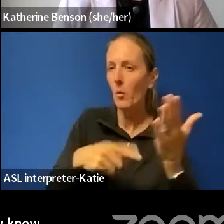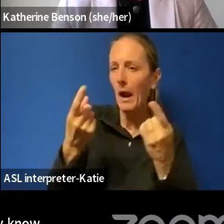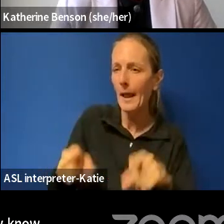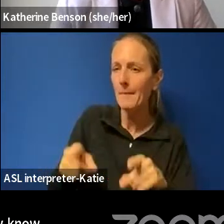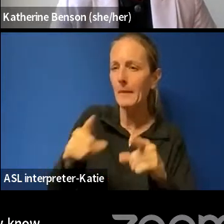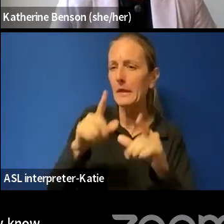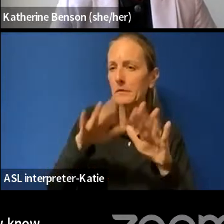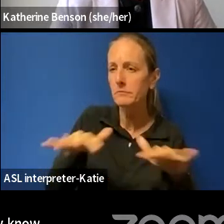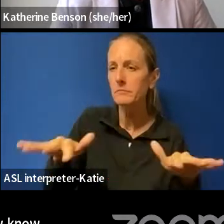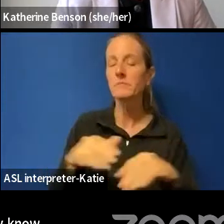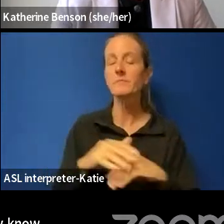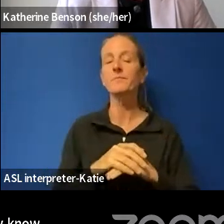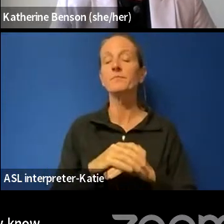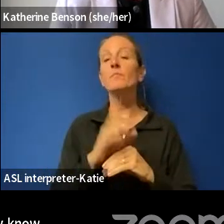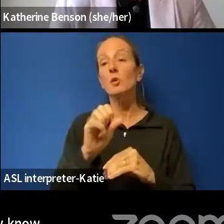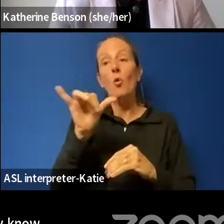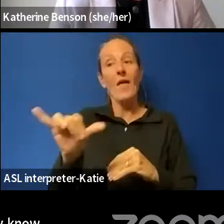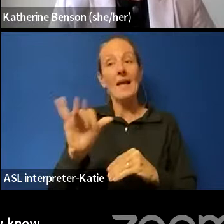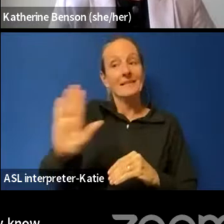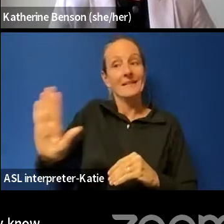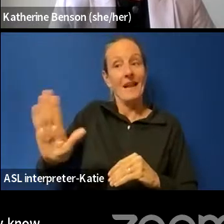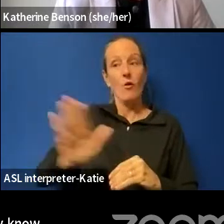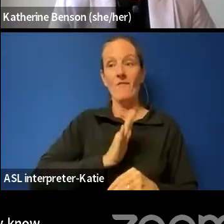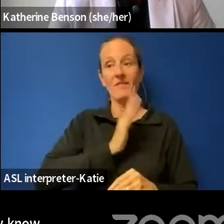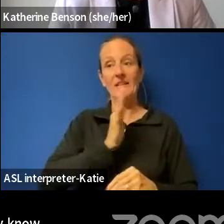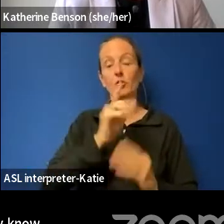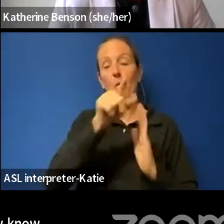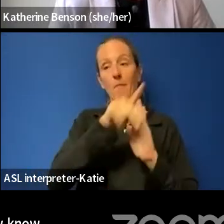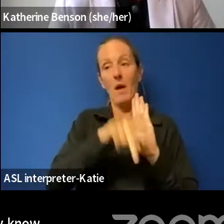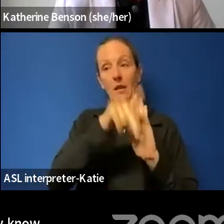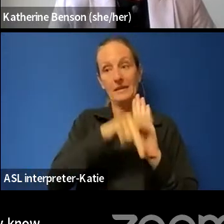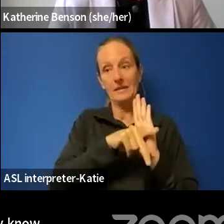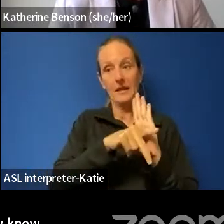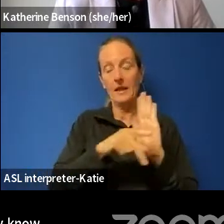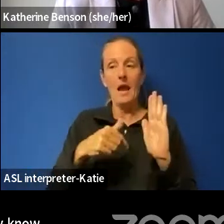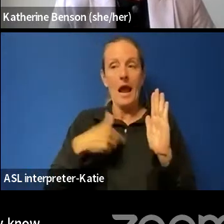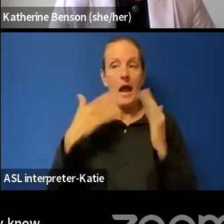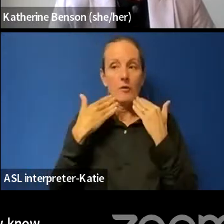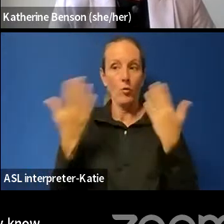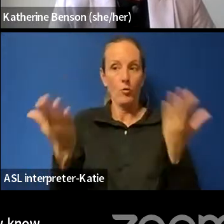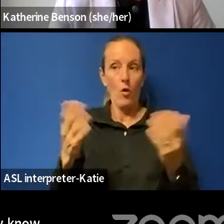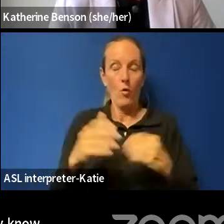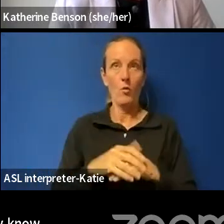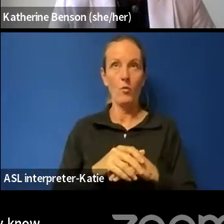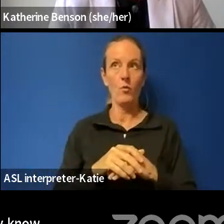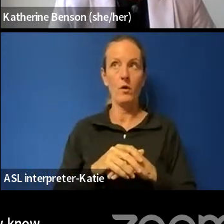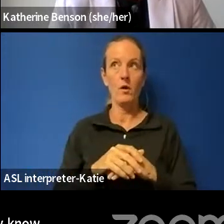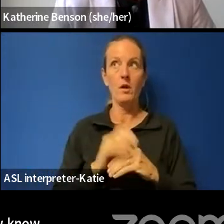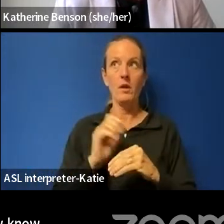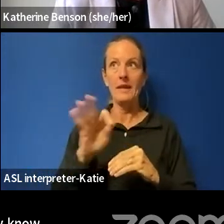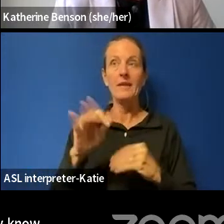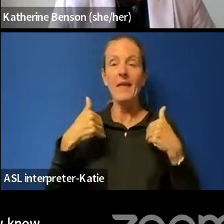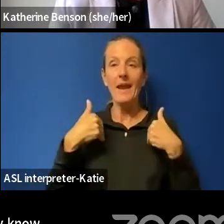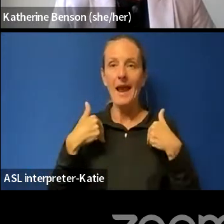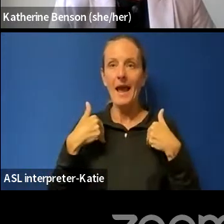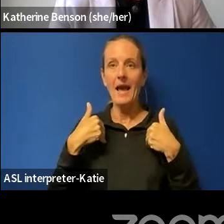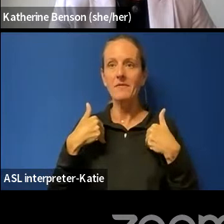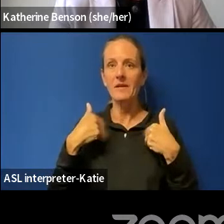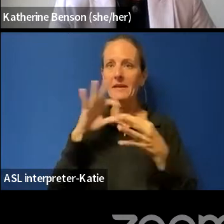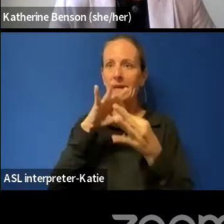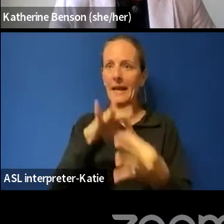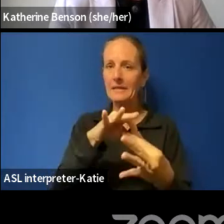the official policy. And again, um, we, we don't know of an instance where, um, they have connected it